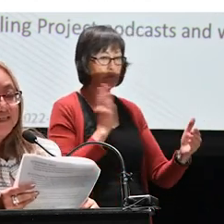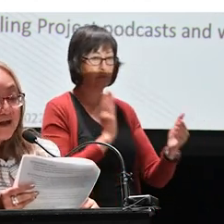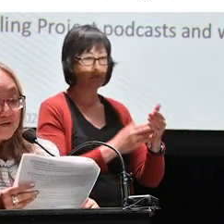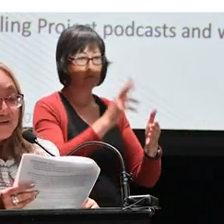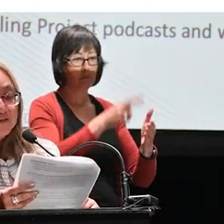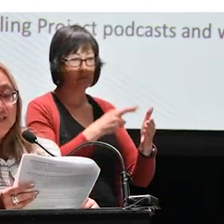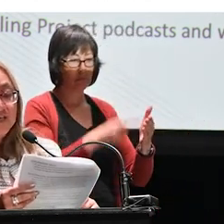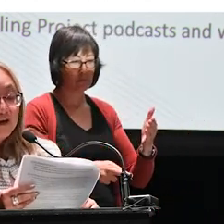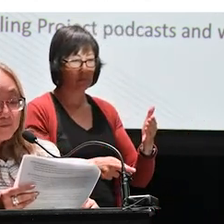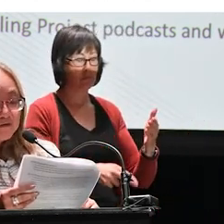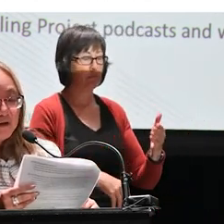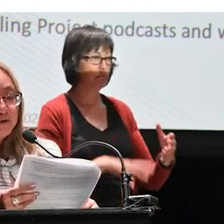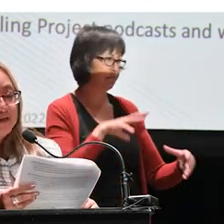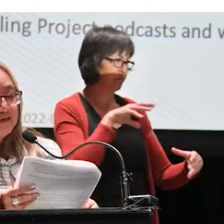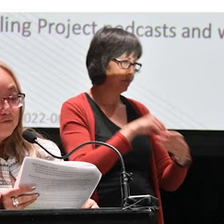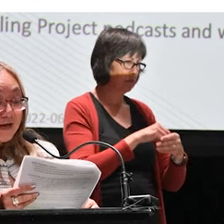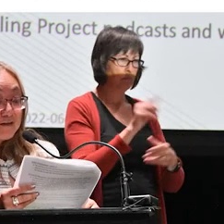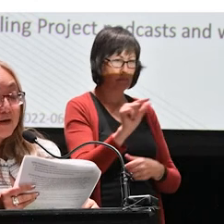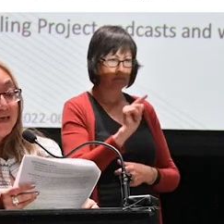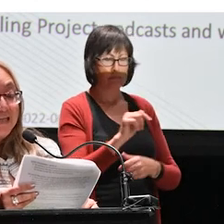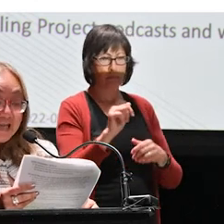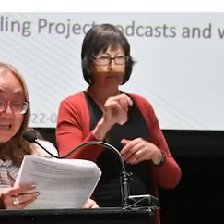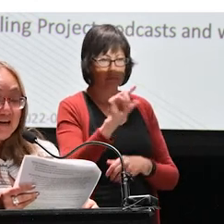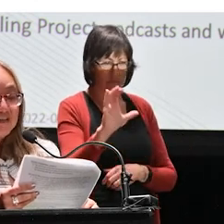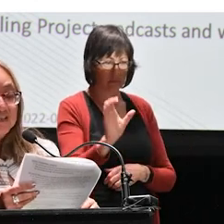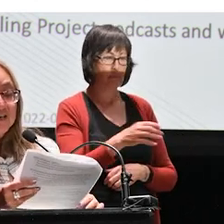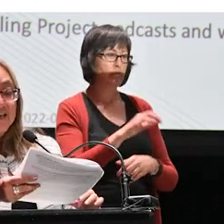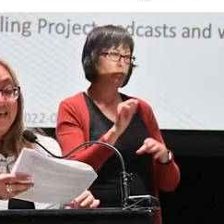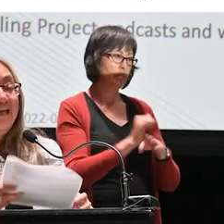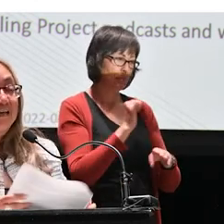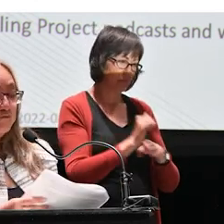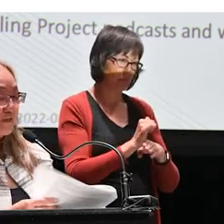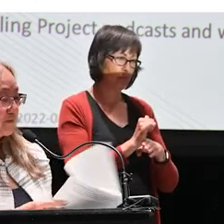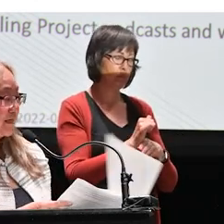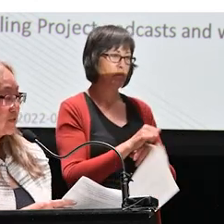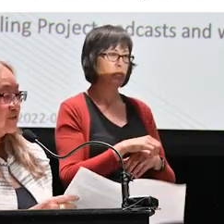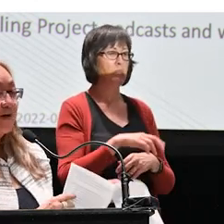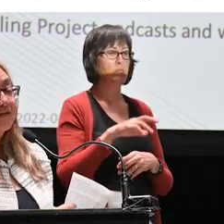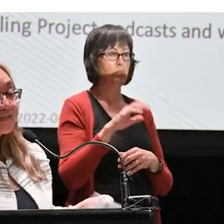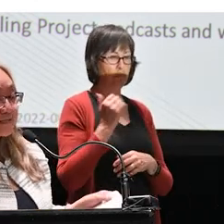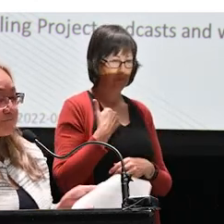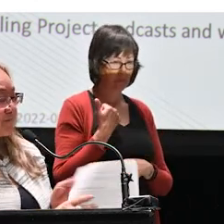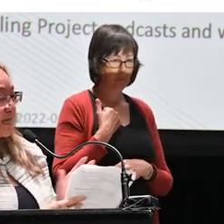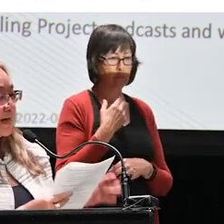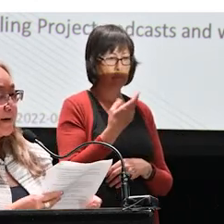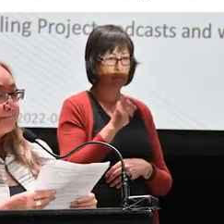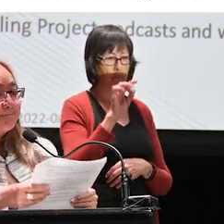Calgary, Calgary Foundation, Government of Alberta, United Way, Canadian Heritage and the Canadian Race Relations Foundation.